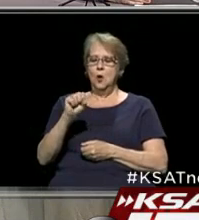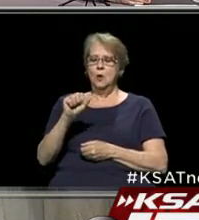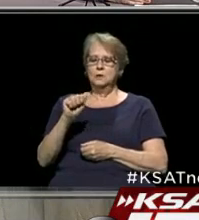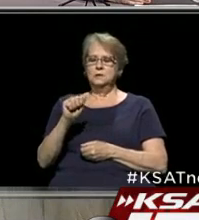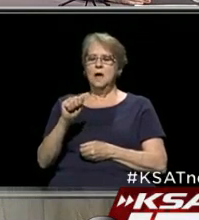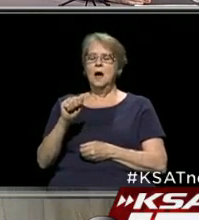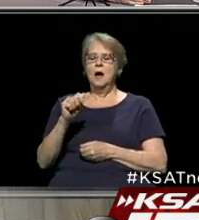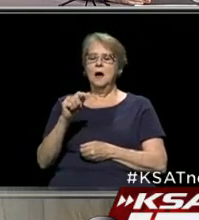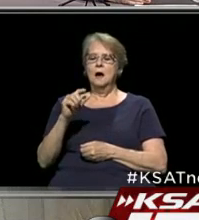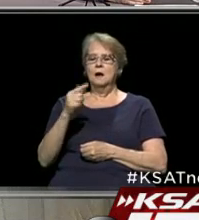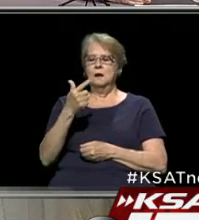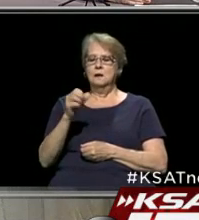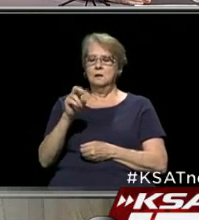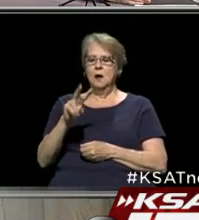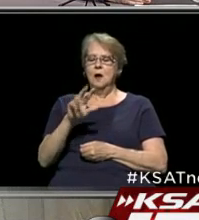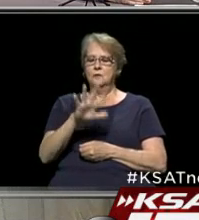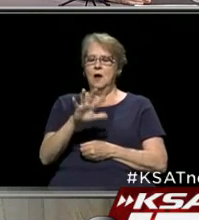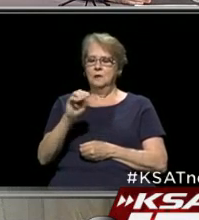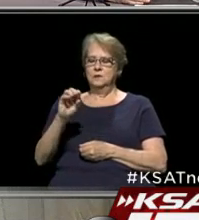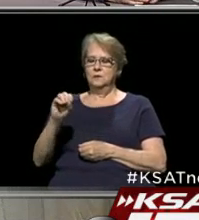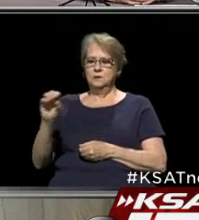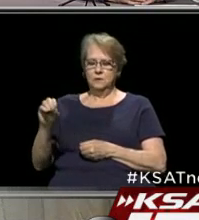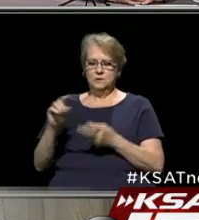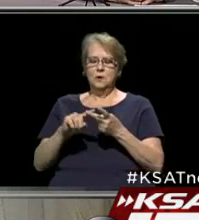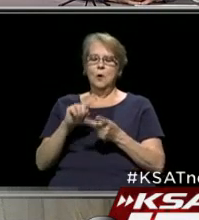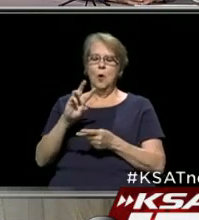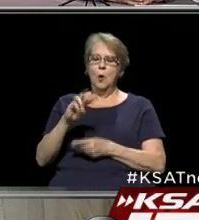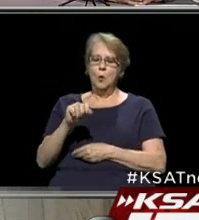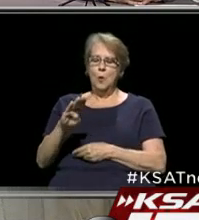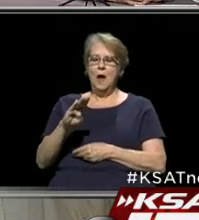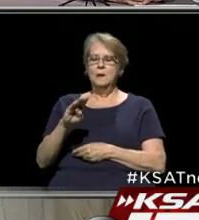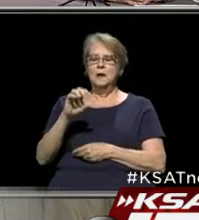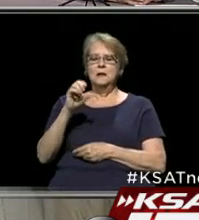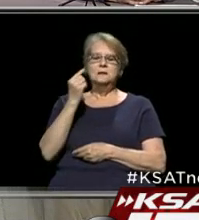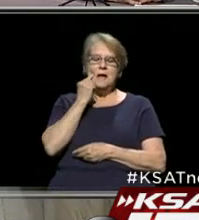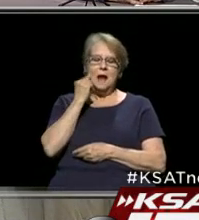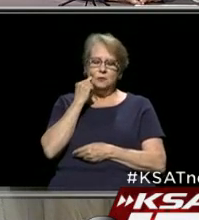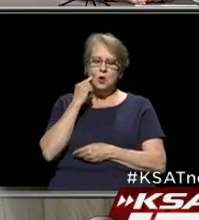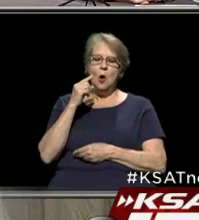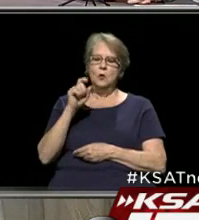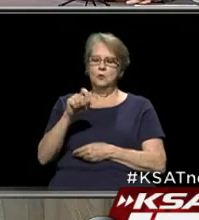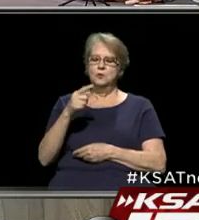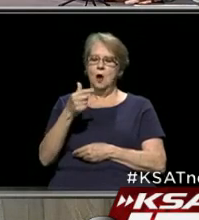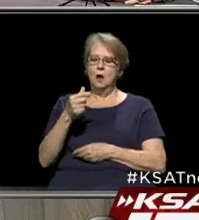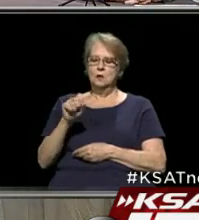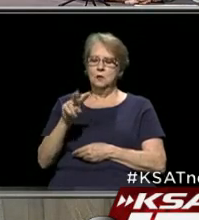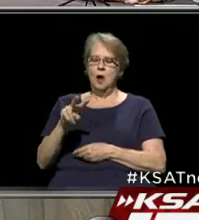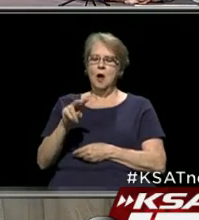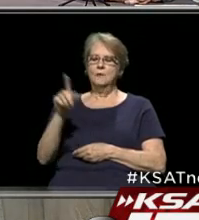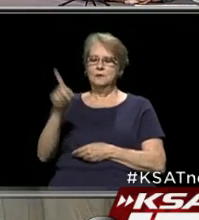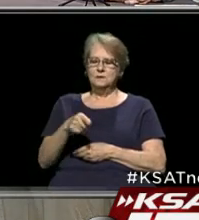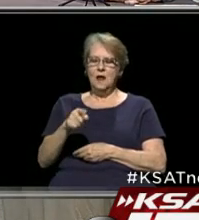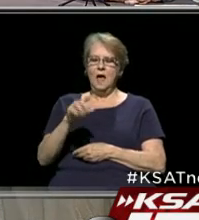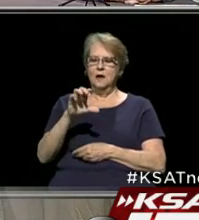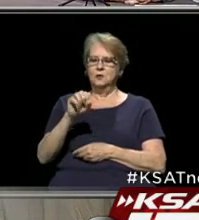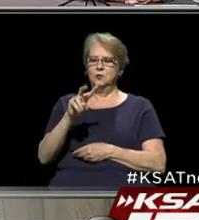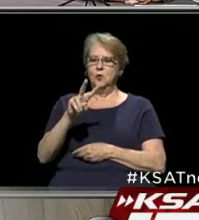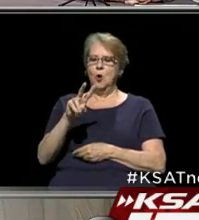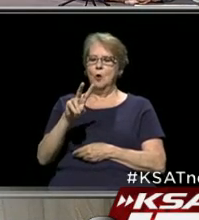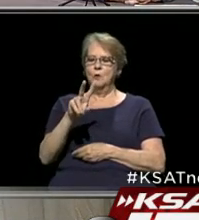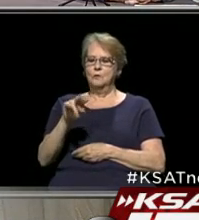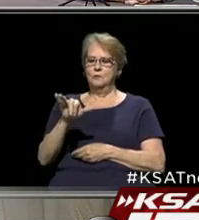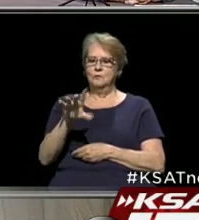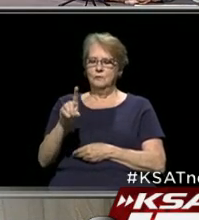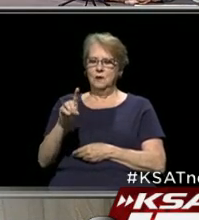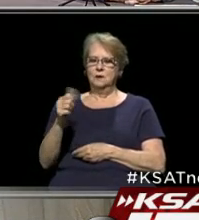to 5500 or go to our website at sanantonio.gov slash COVID-19. Remember to stay home, save